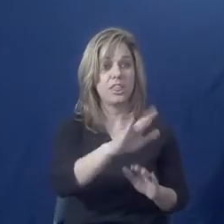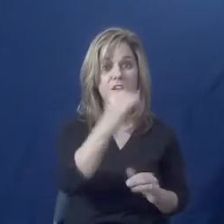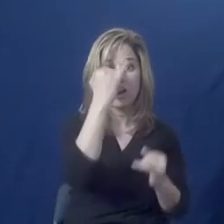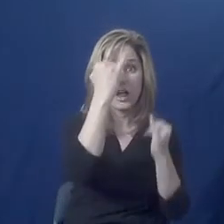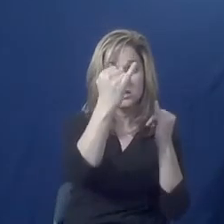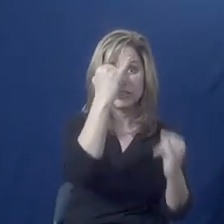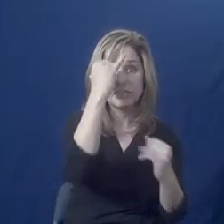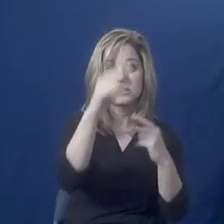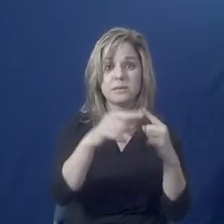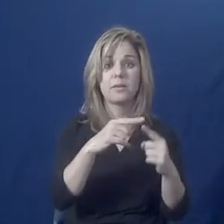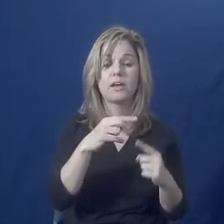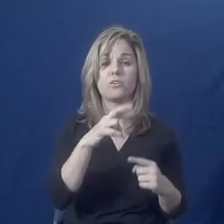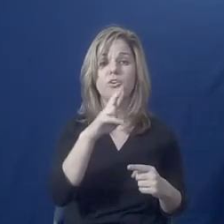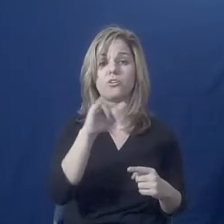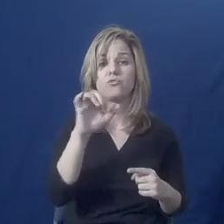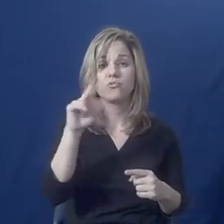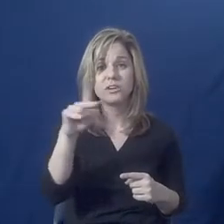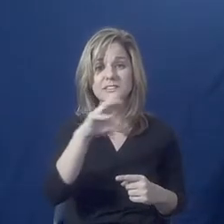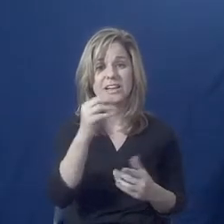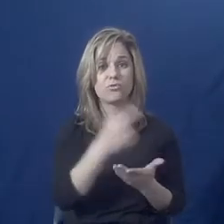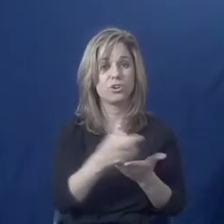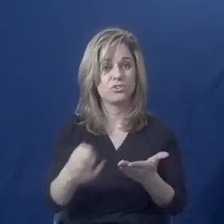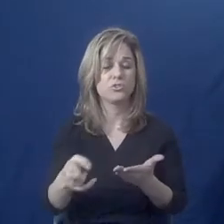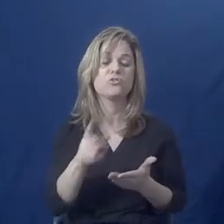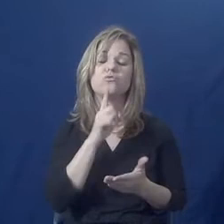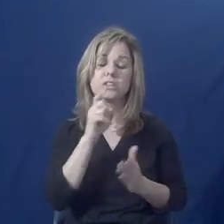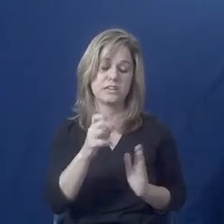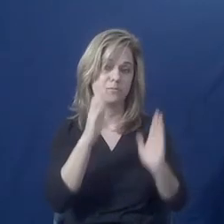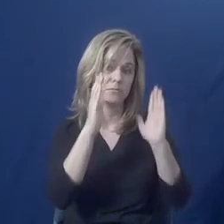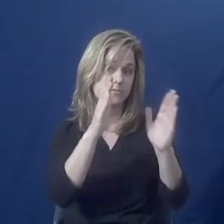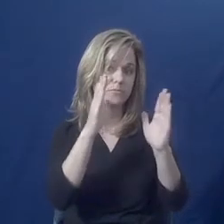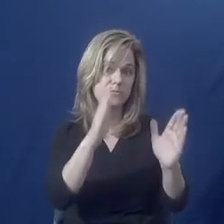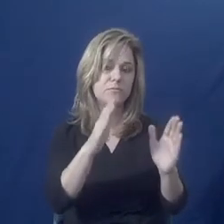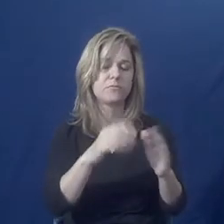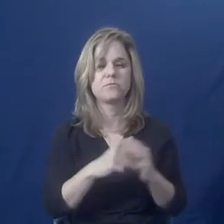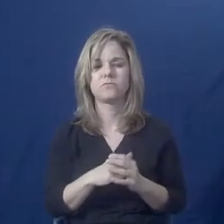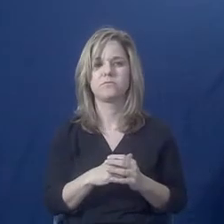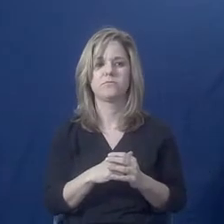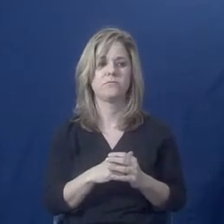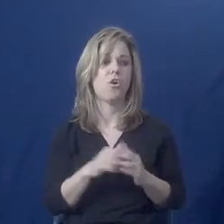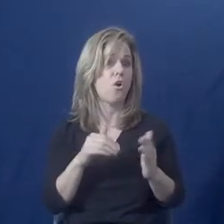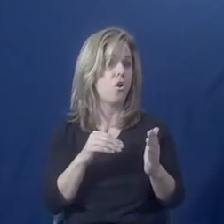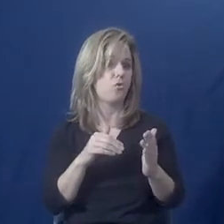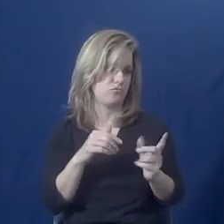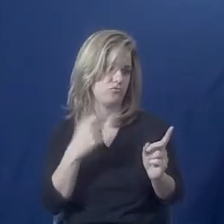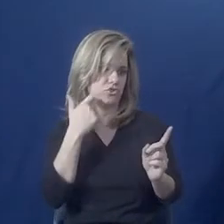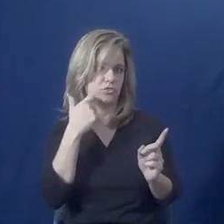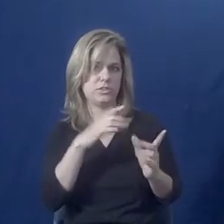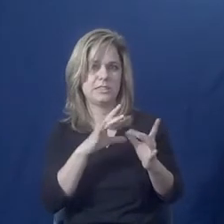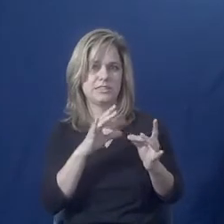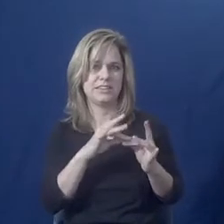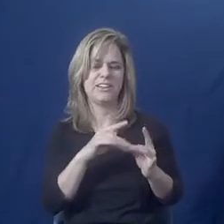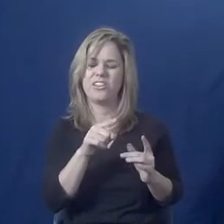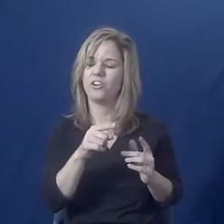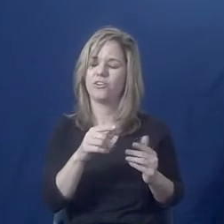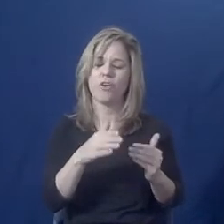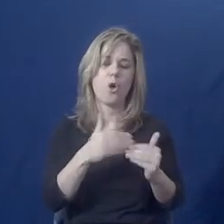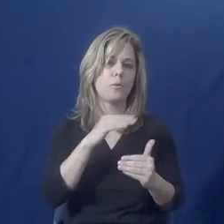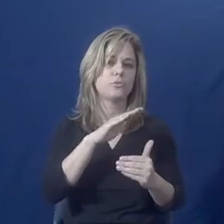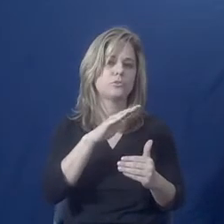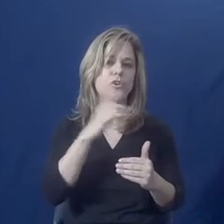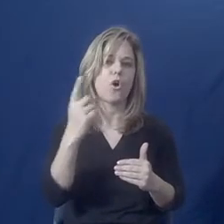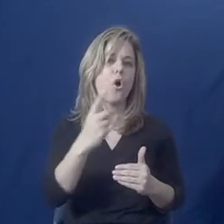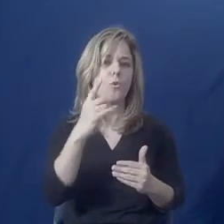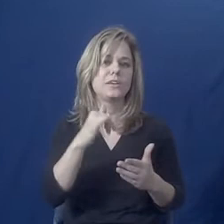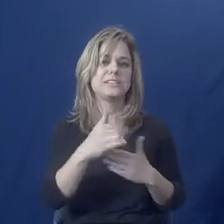As Sarah mentioned, survivors are often the expert, almost always the expert of their own situation of the abuse. And